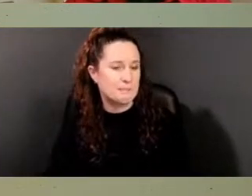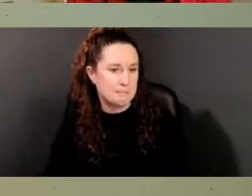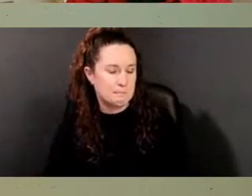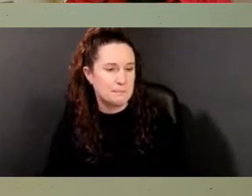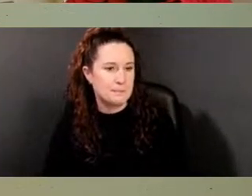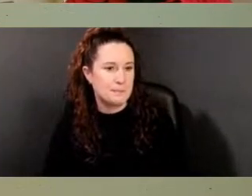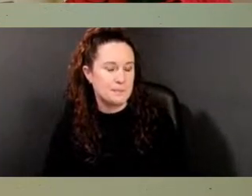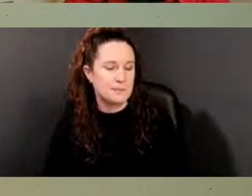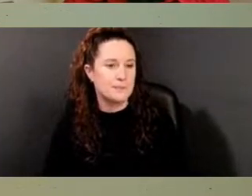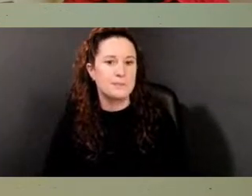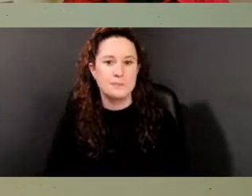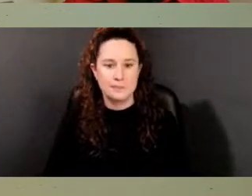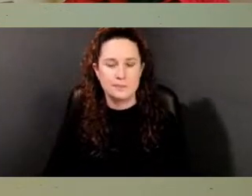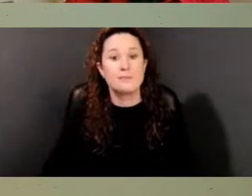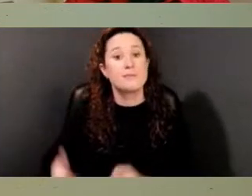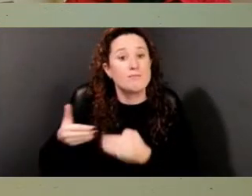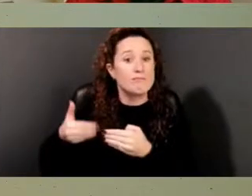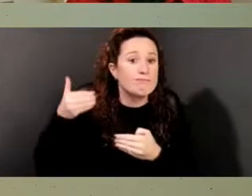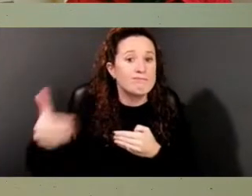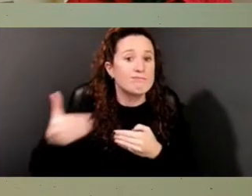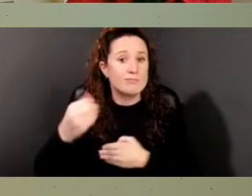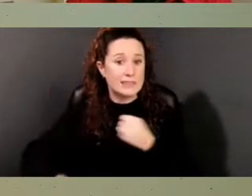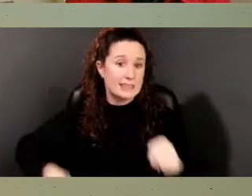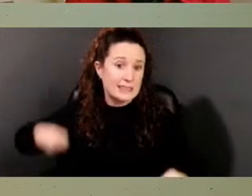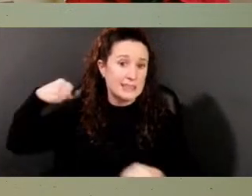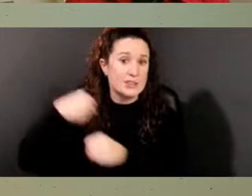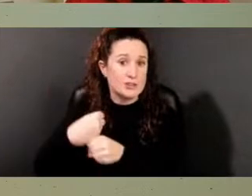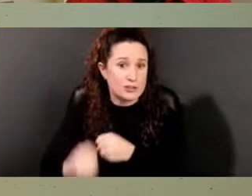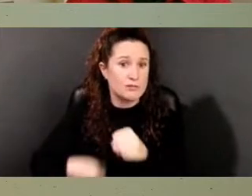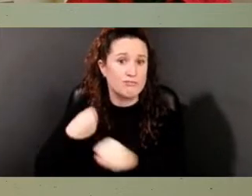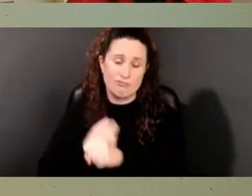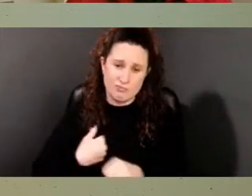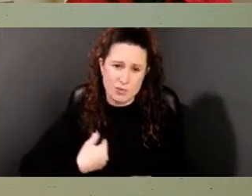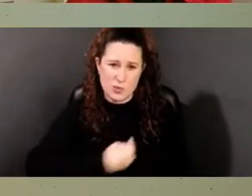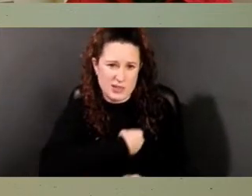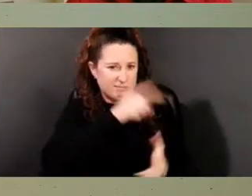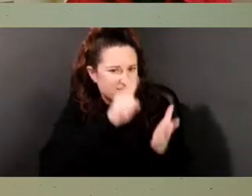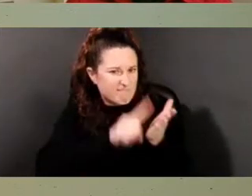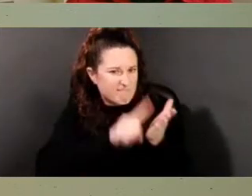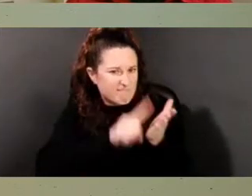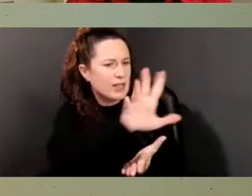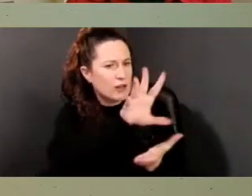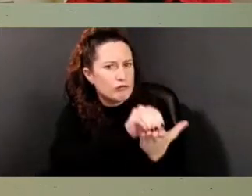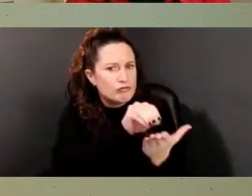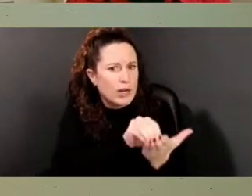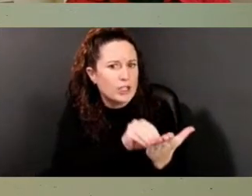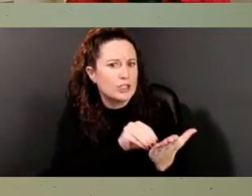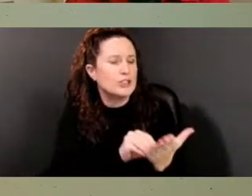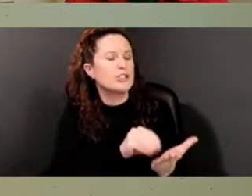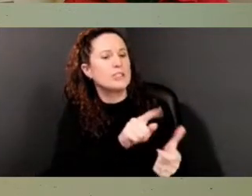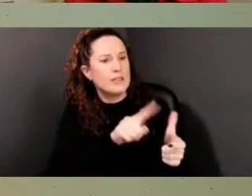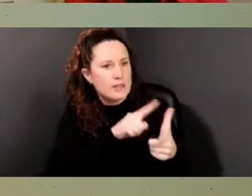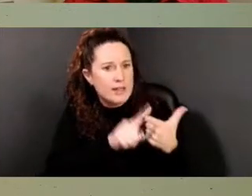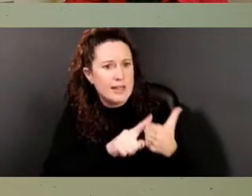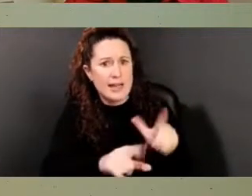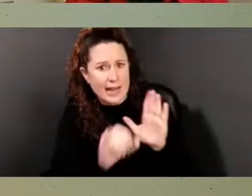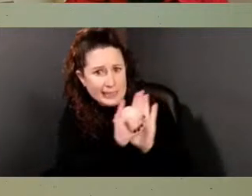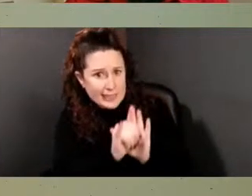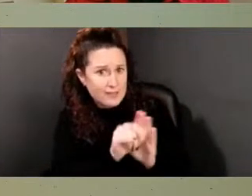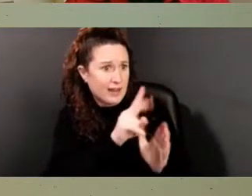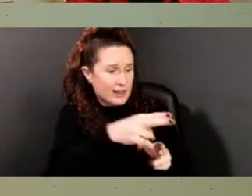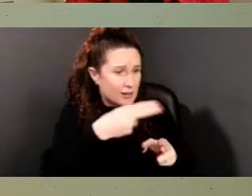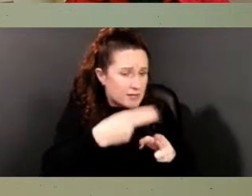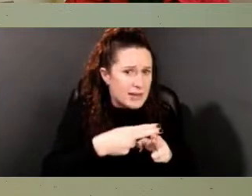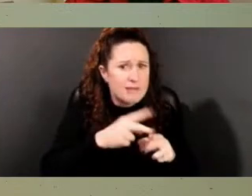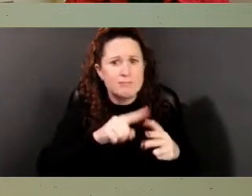Over the years, the division staff researched the Dickinson records, looking for and identifying any reference to death